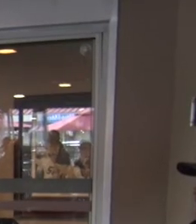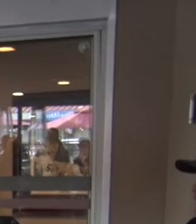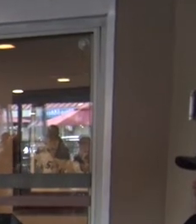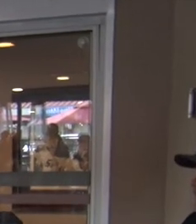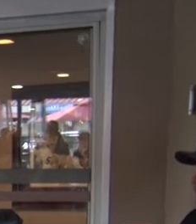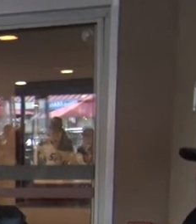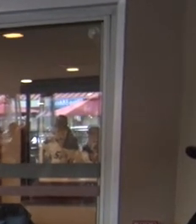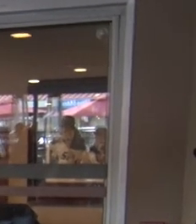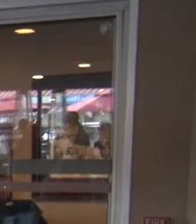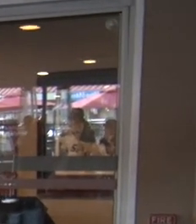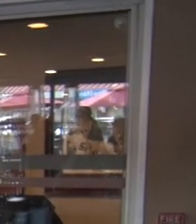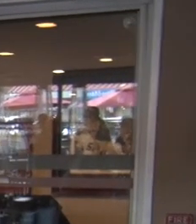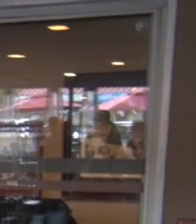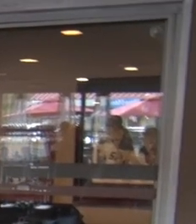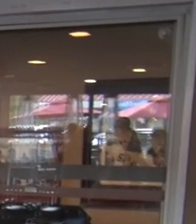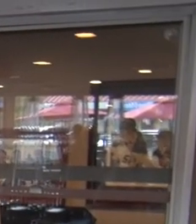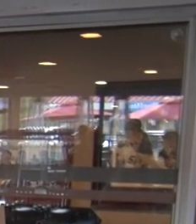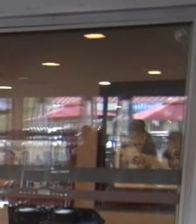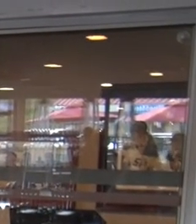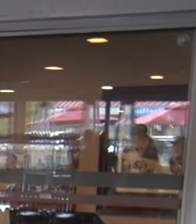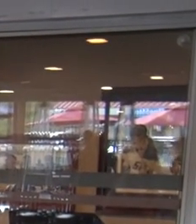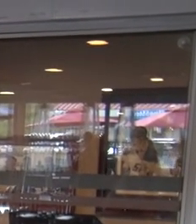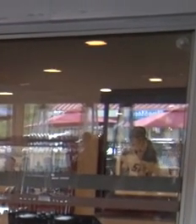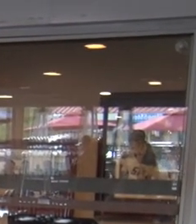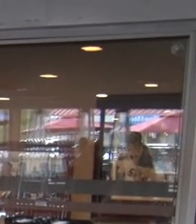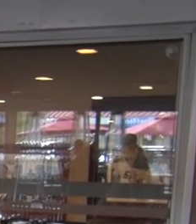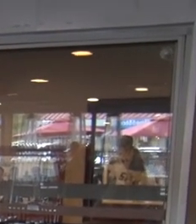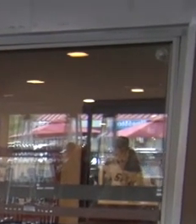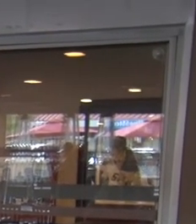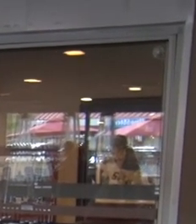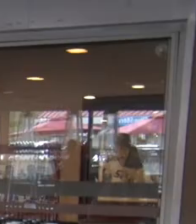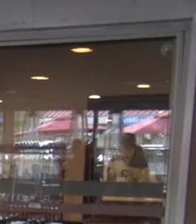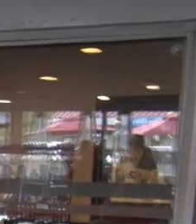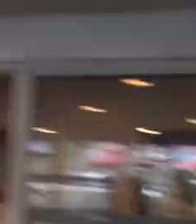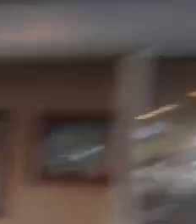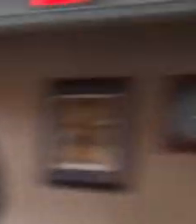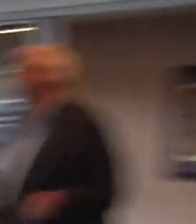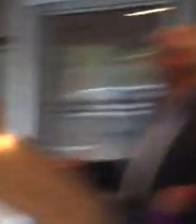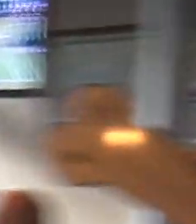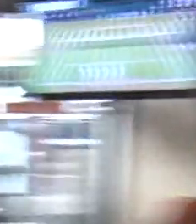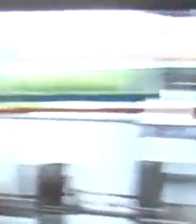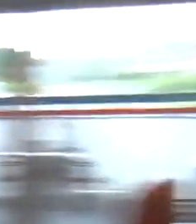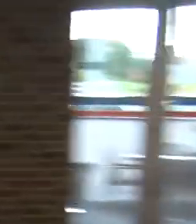Next millionaire in the state of West Virginia, where's Sharon Turner?